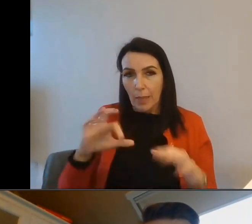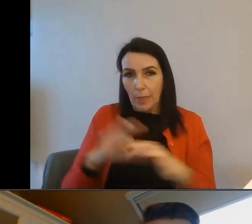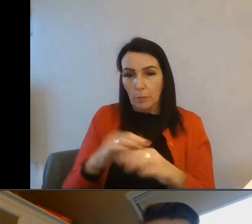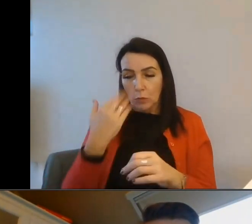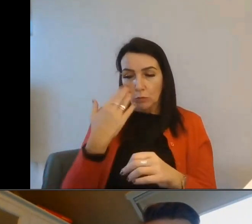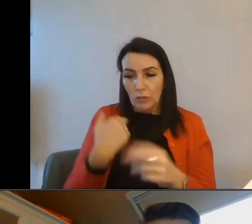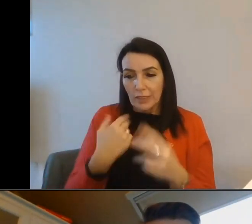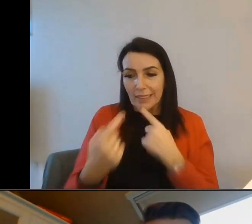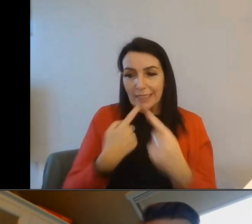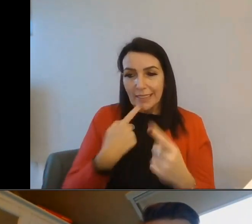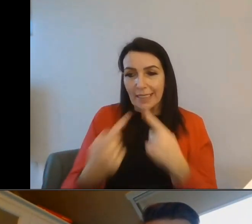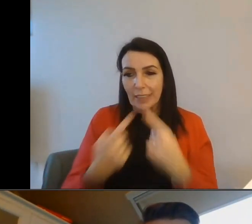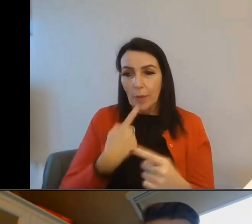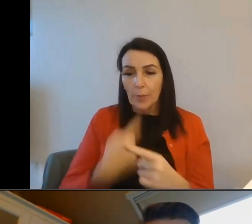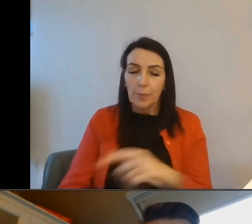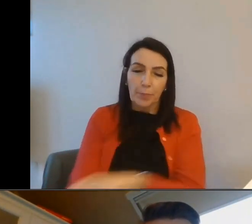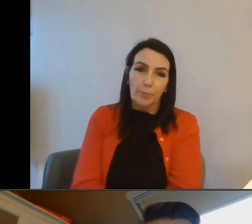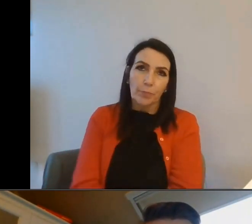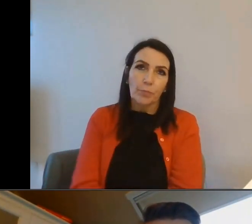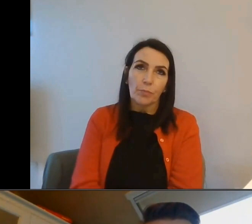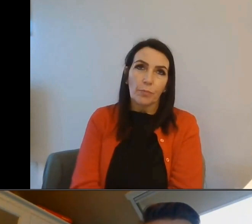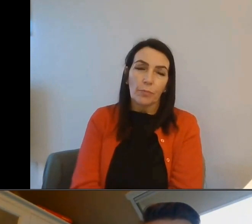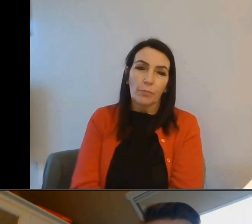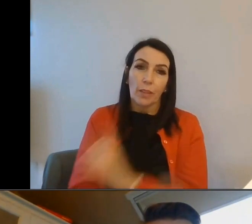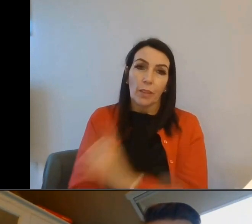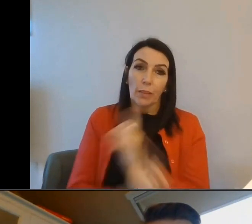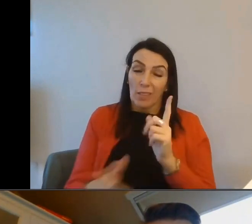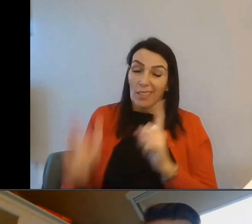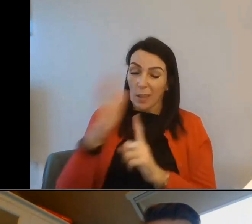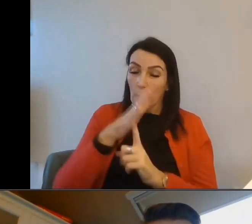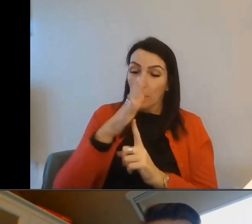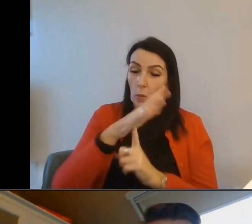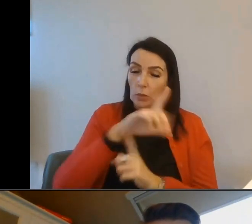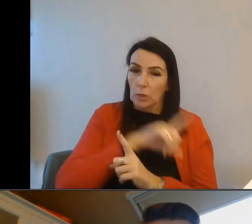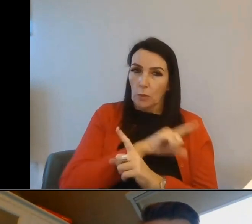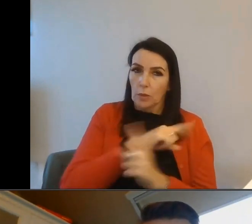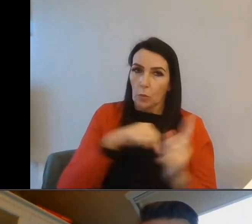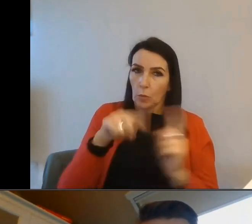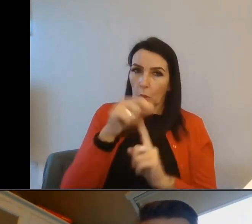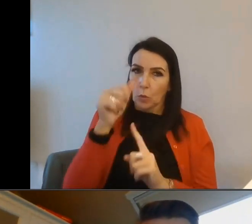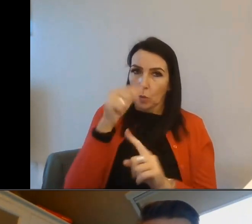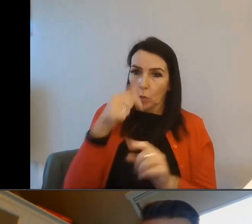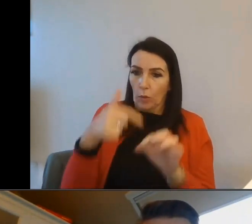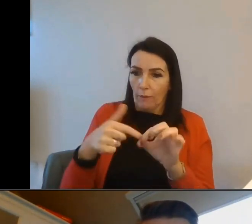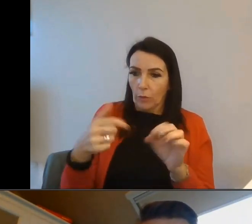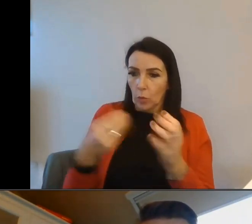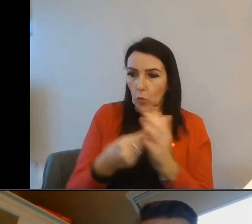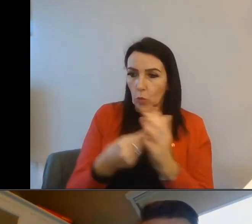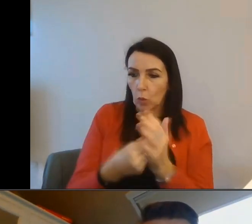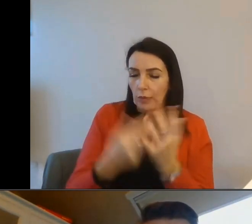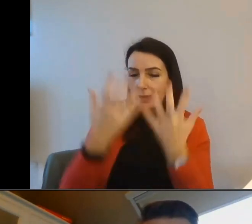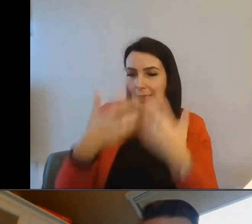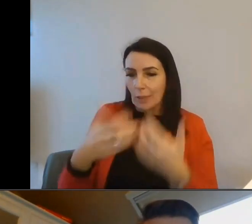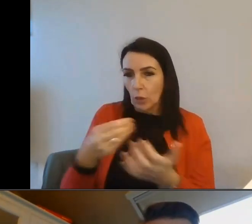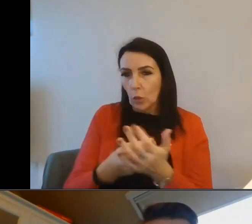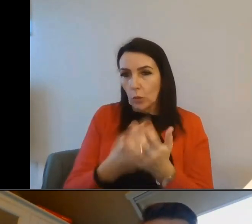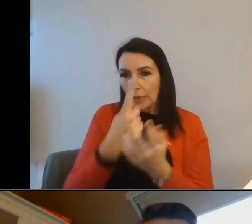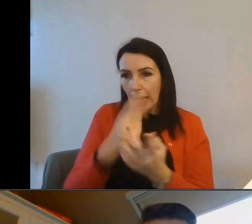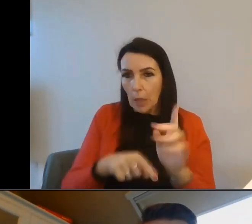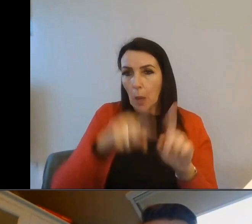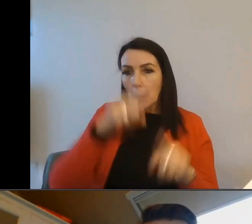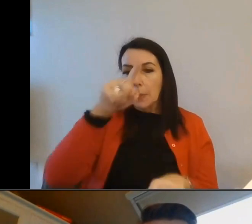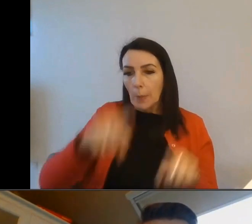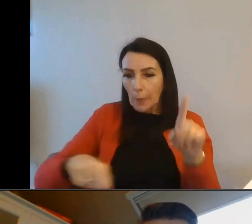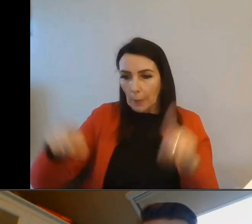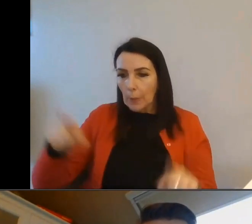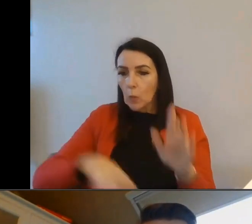our insight and evaluations team. And that's quite important because as we all know, fuel costs and technology costs can fluctuate over time.